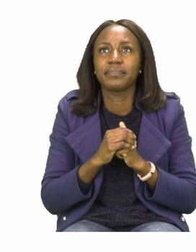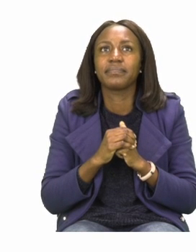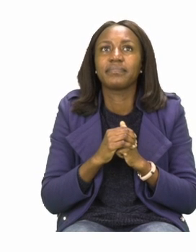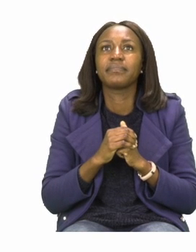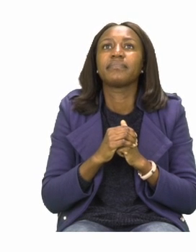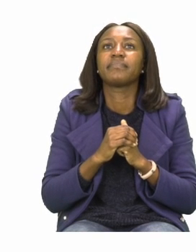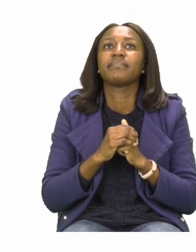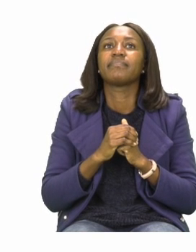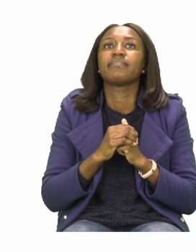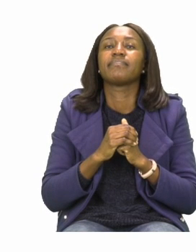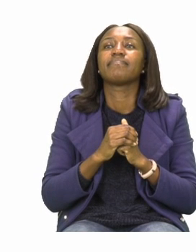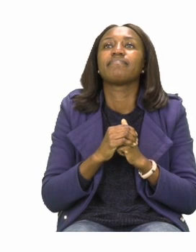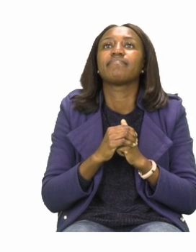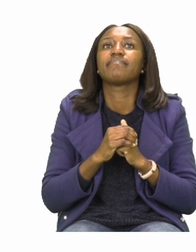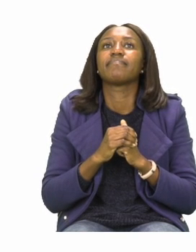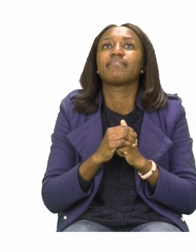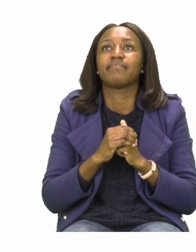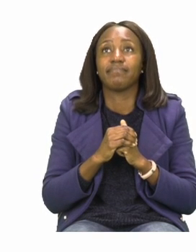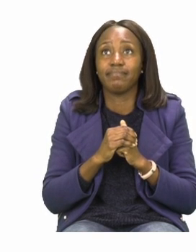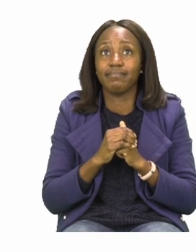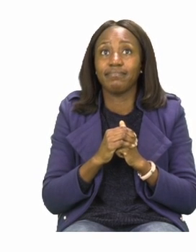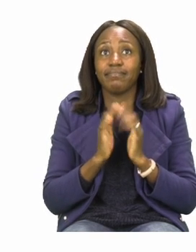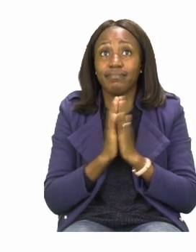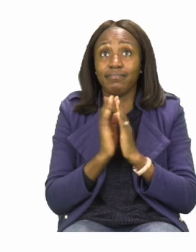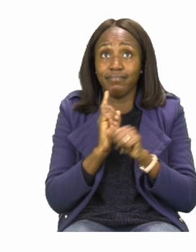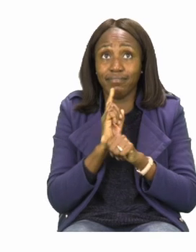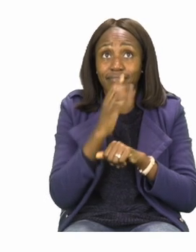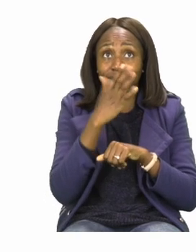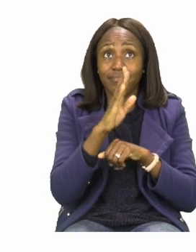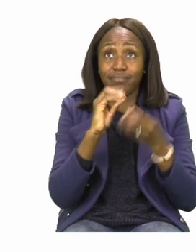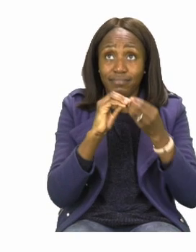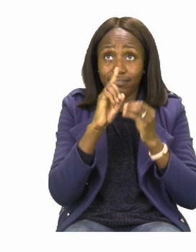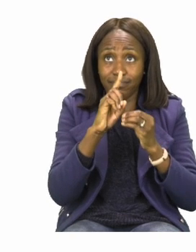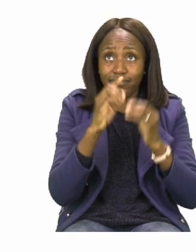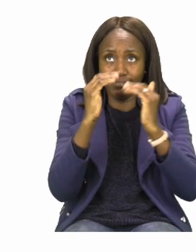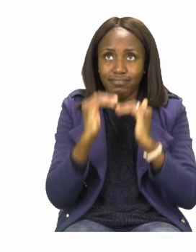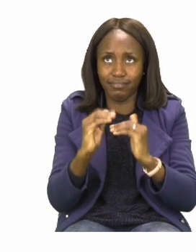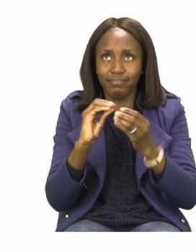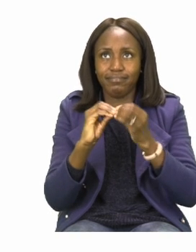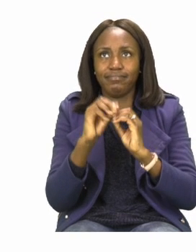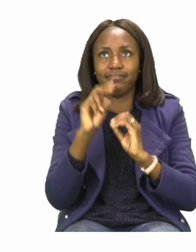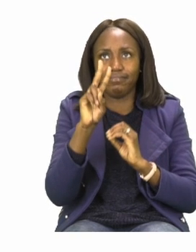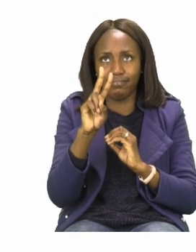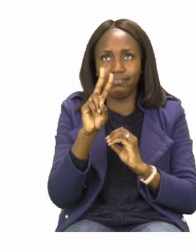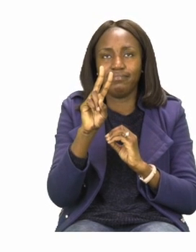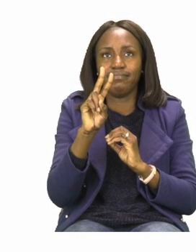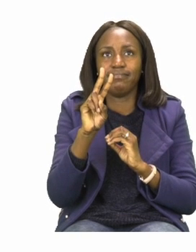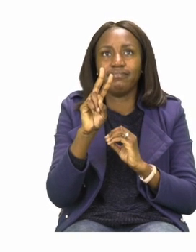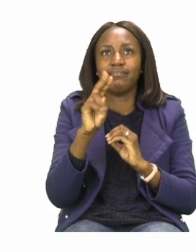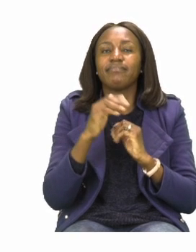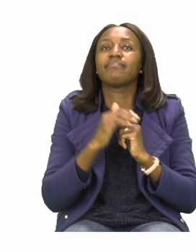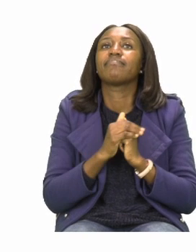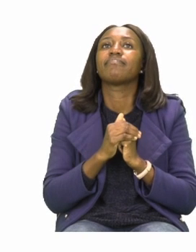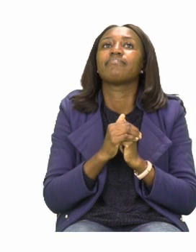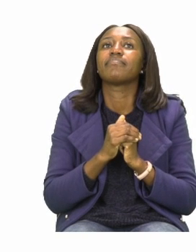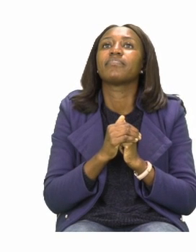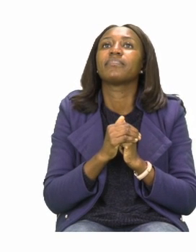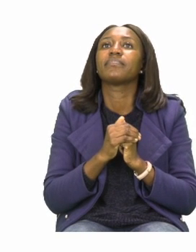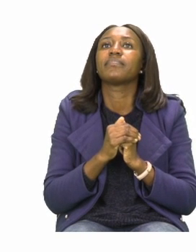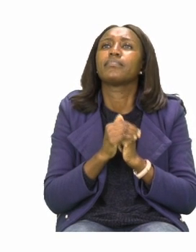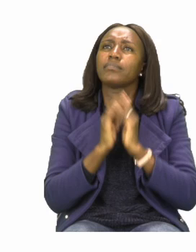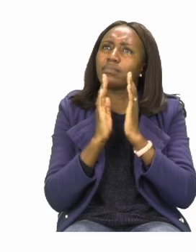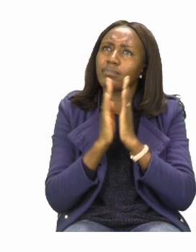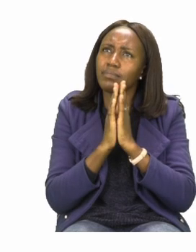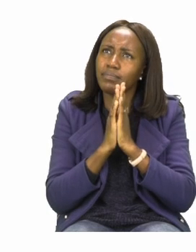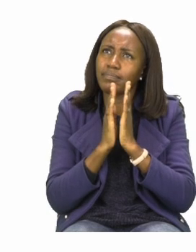answer number two. It will help you a lot. When you are also writing your pictograph, try to